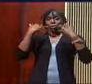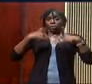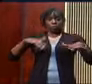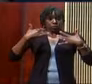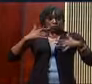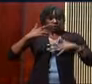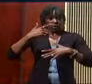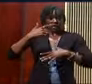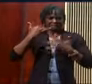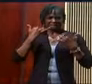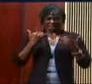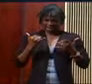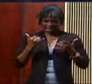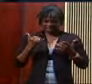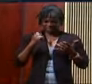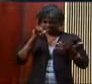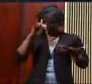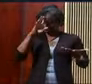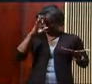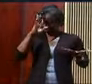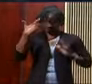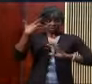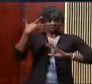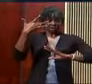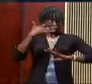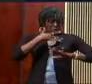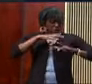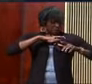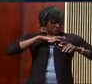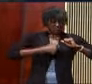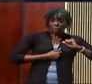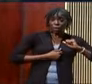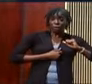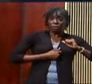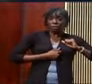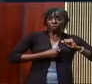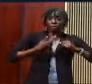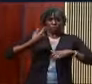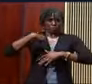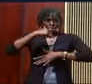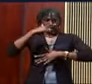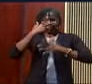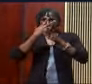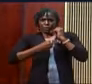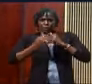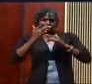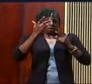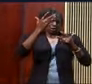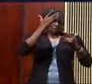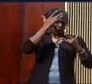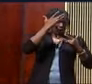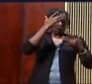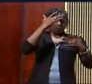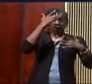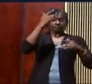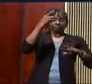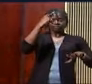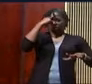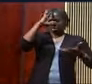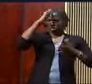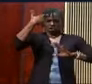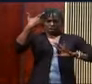find ourselves hit and hurt. But wait, we're not just hit and hurt, but the hit is so